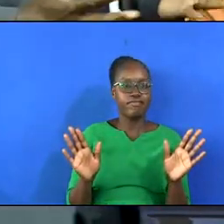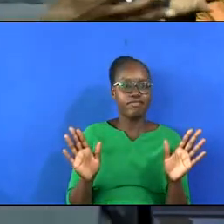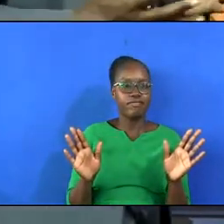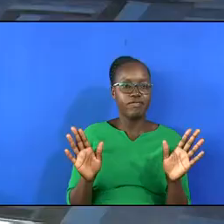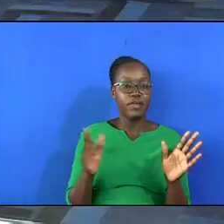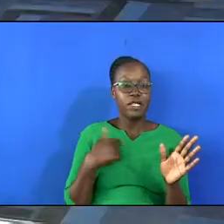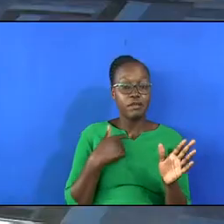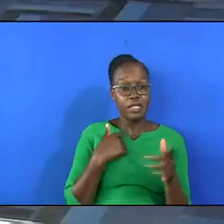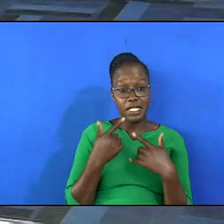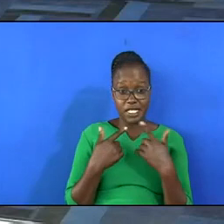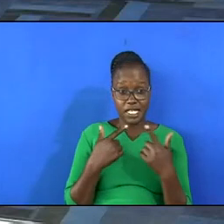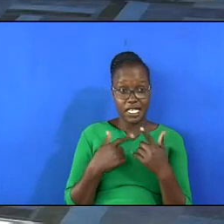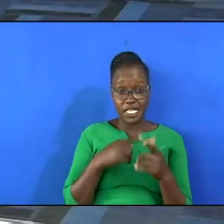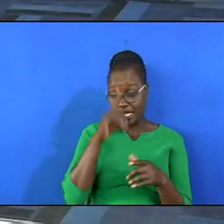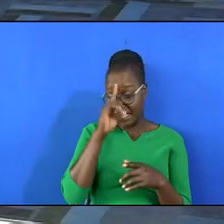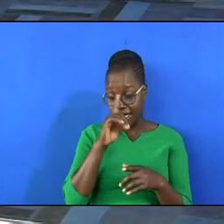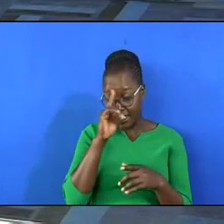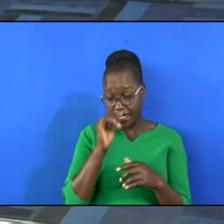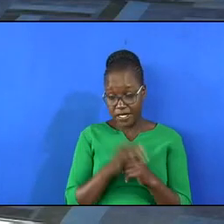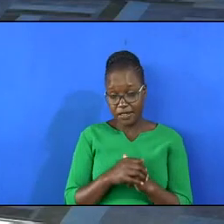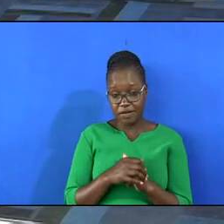What I'm talking to is serious.